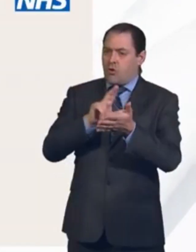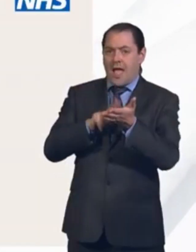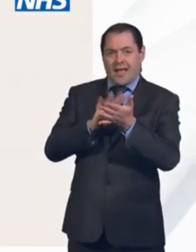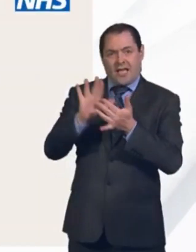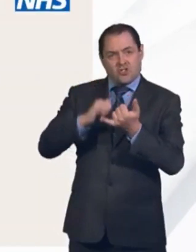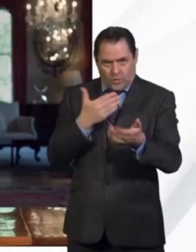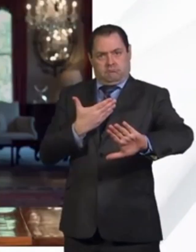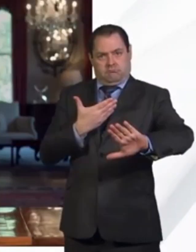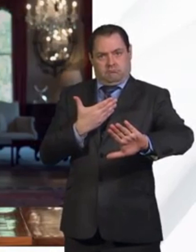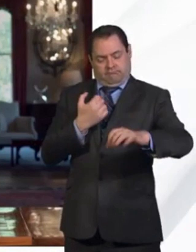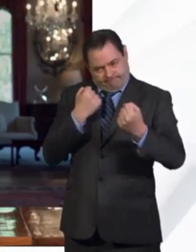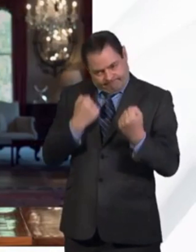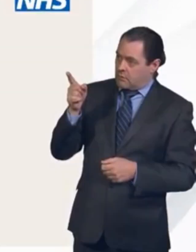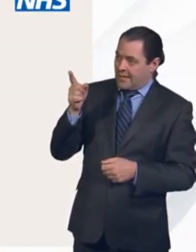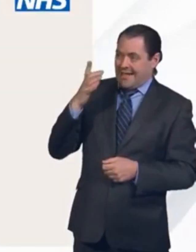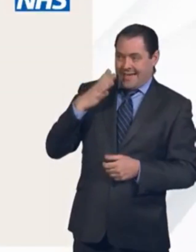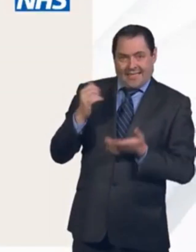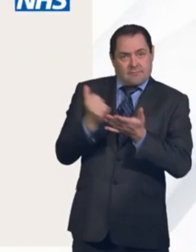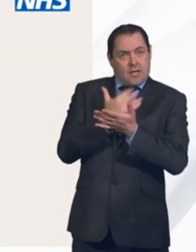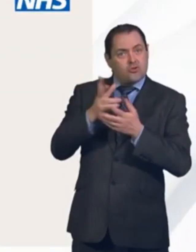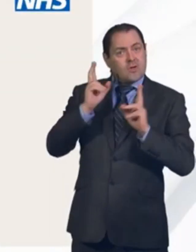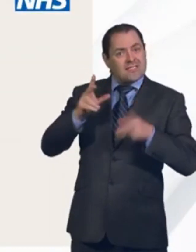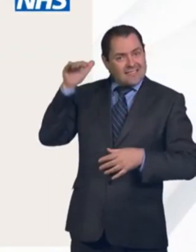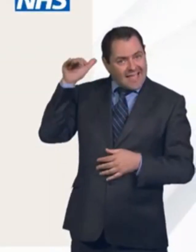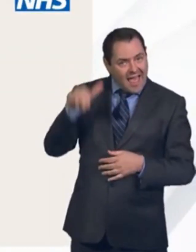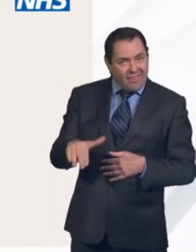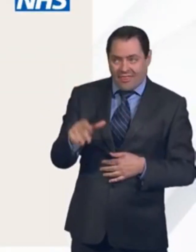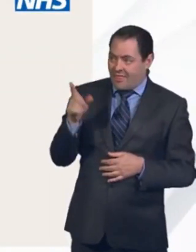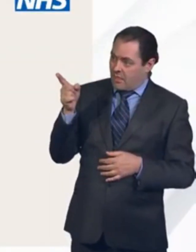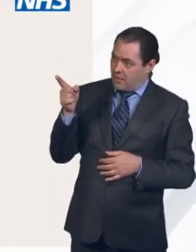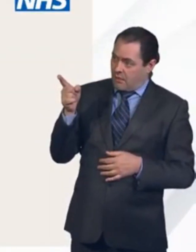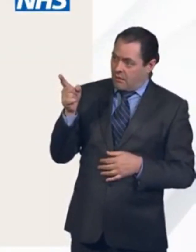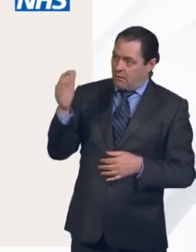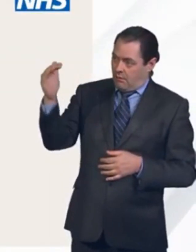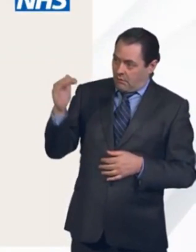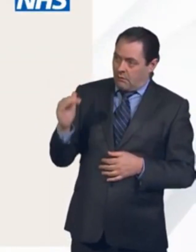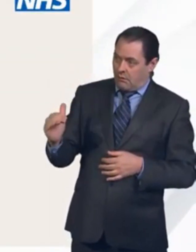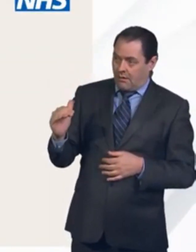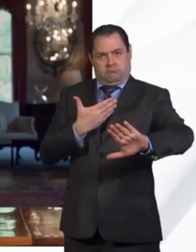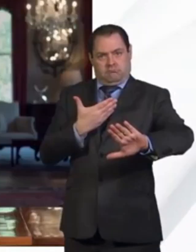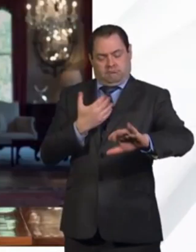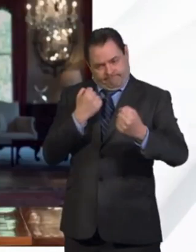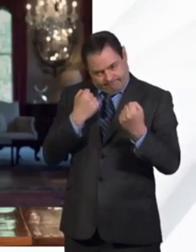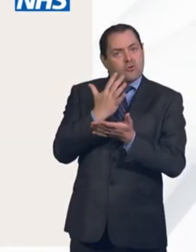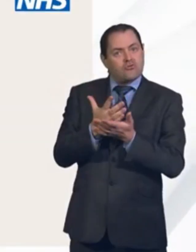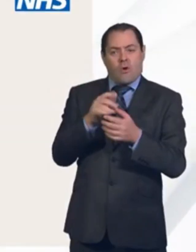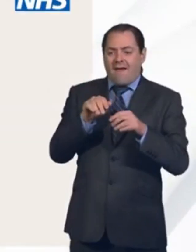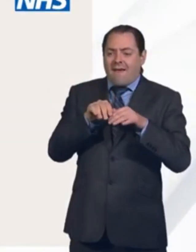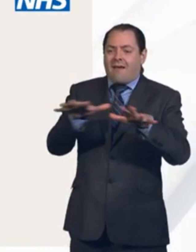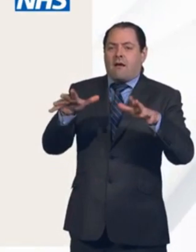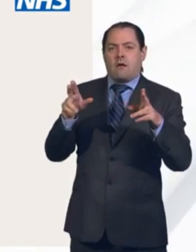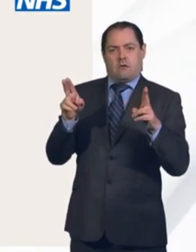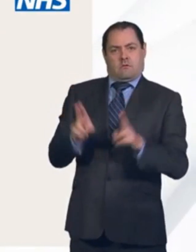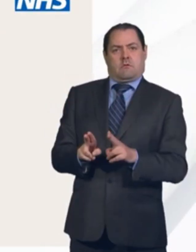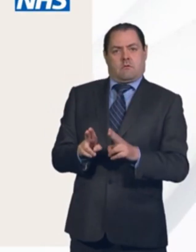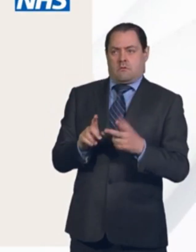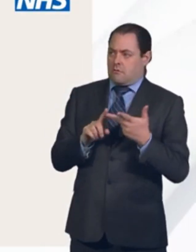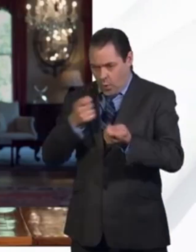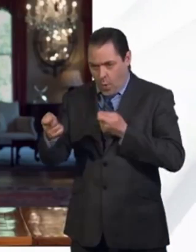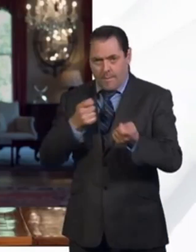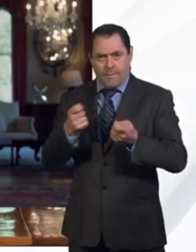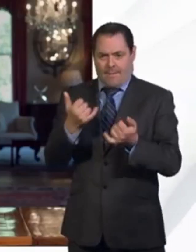We must see an increase in the death rate. We must see sustained and considerable increase in the rate of infection.